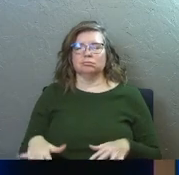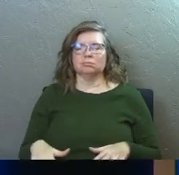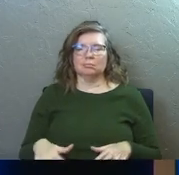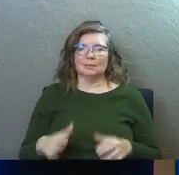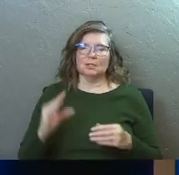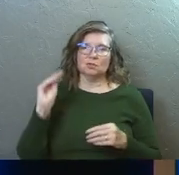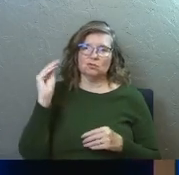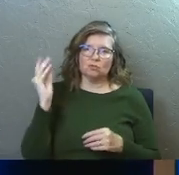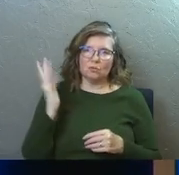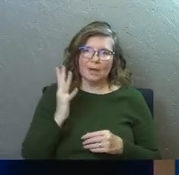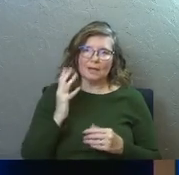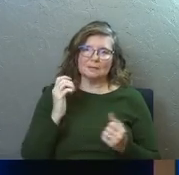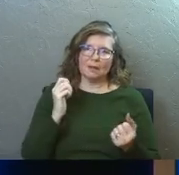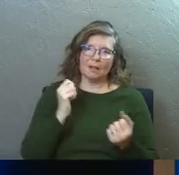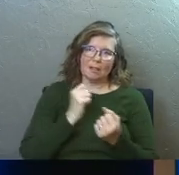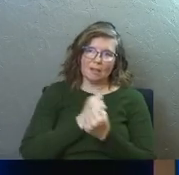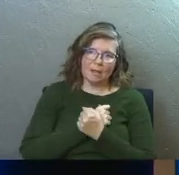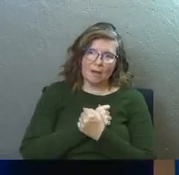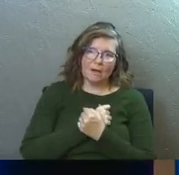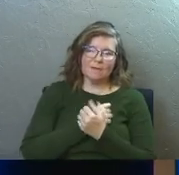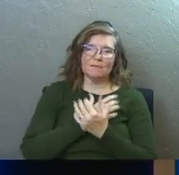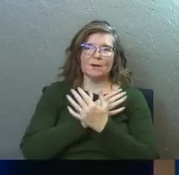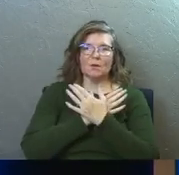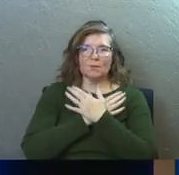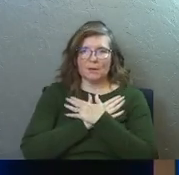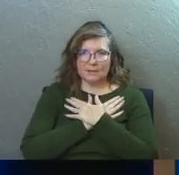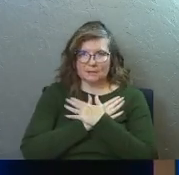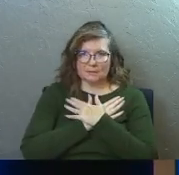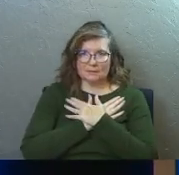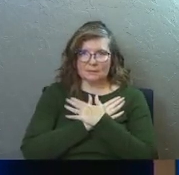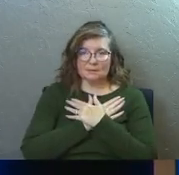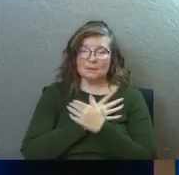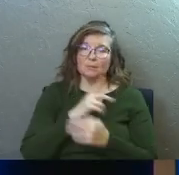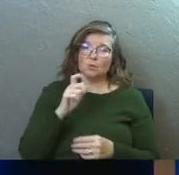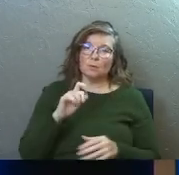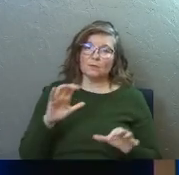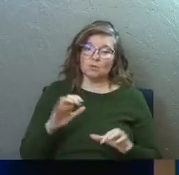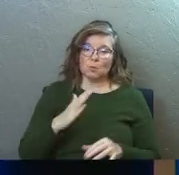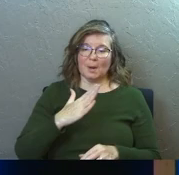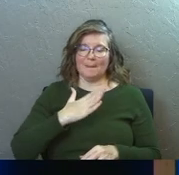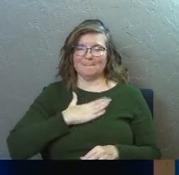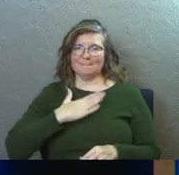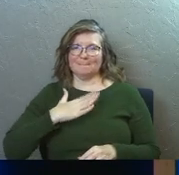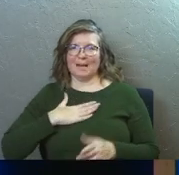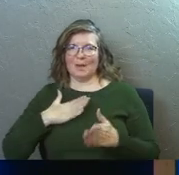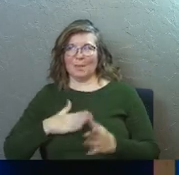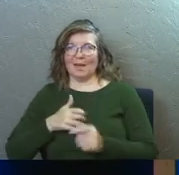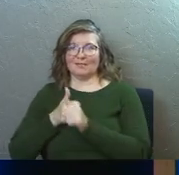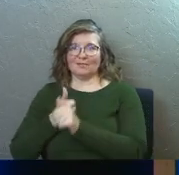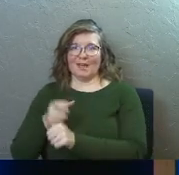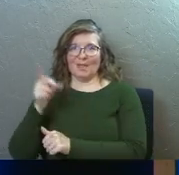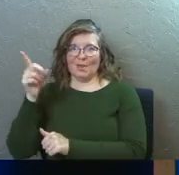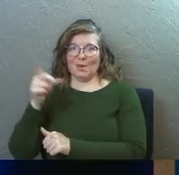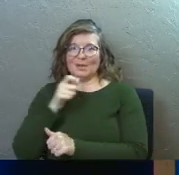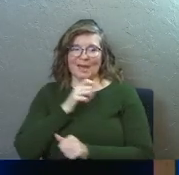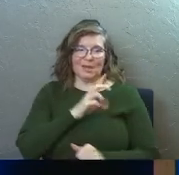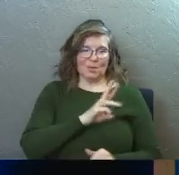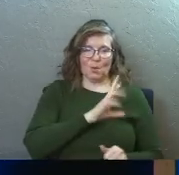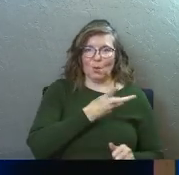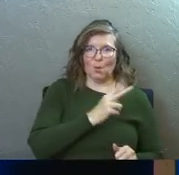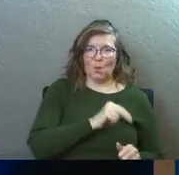It is a grace, a love. It is a rest. But you've got to do it my way. Do you hear that church?